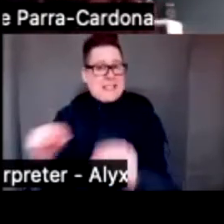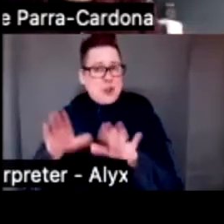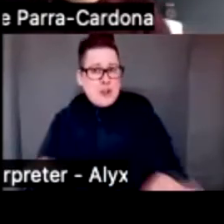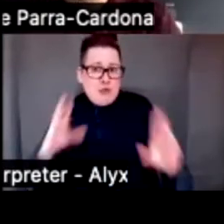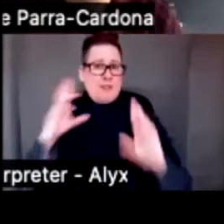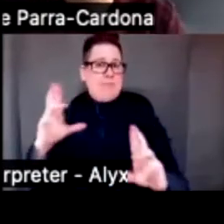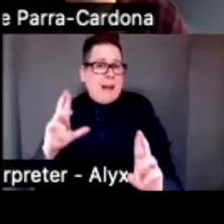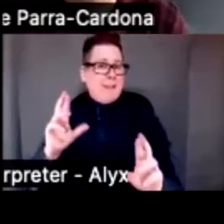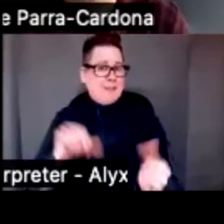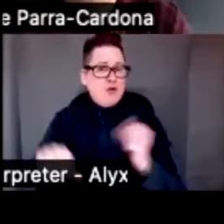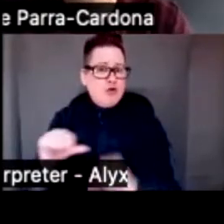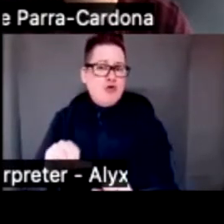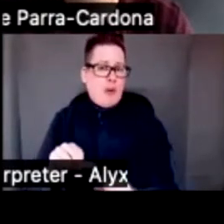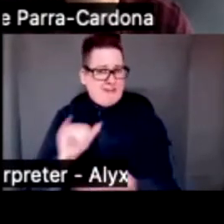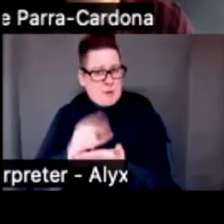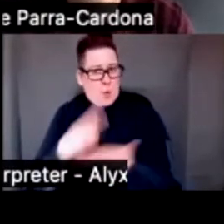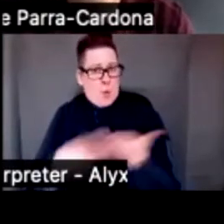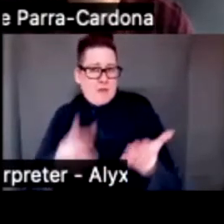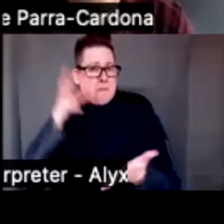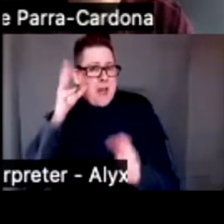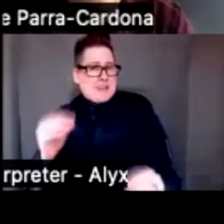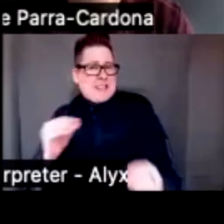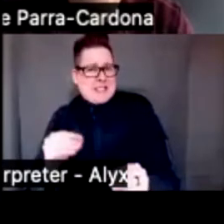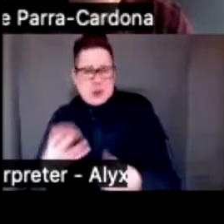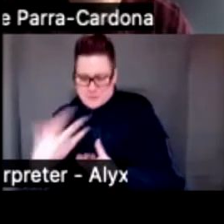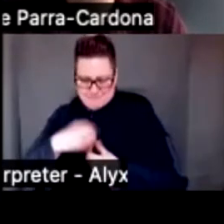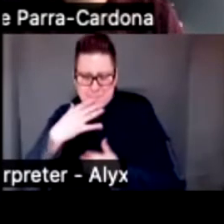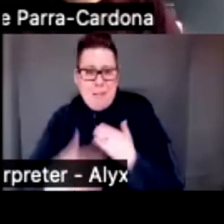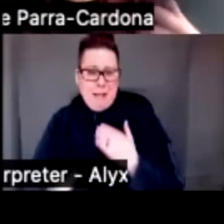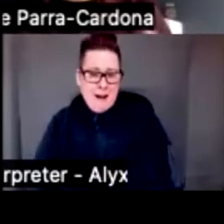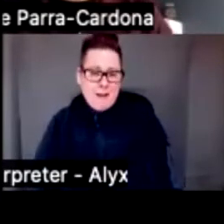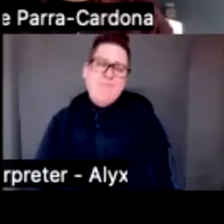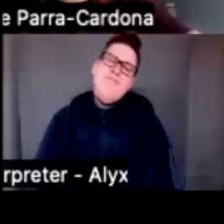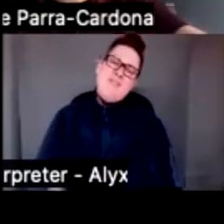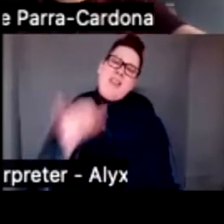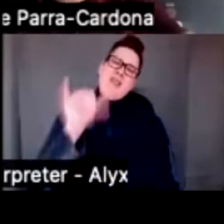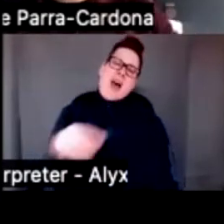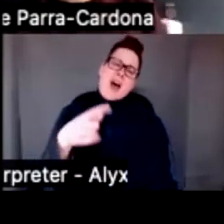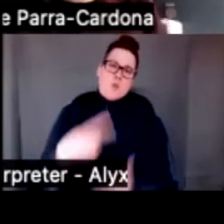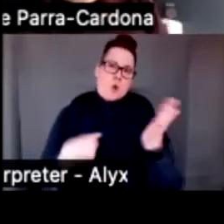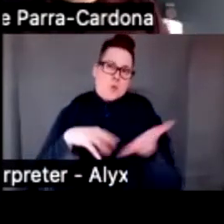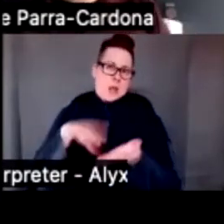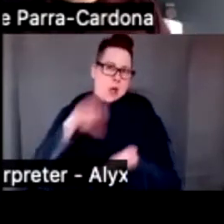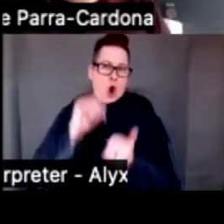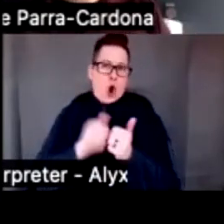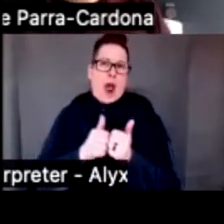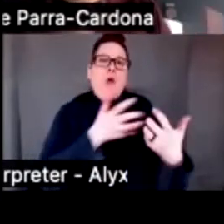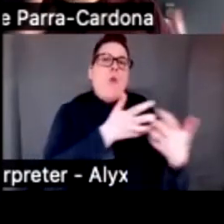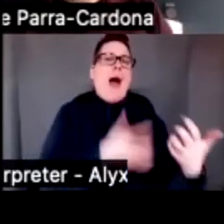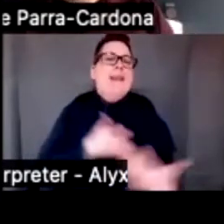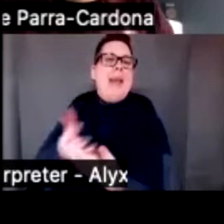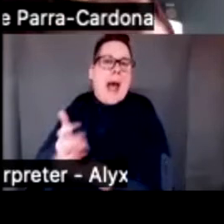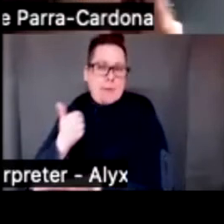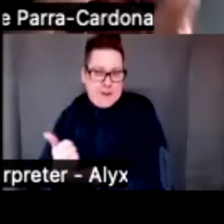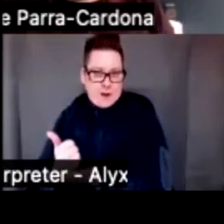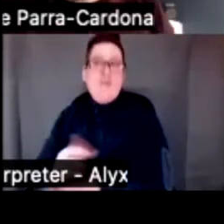It goes in the blood what your parents teach you. So that's what we learn in terms of adapting the intervention. So we move